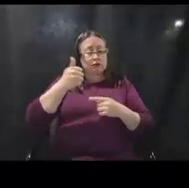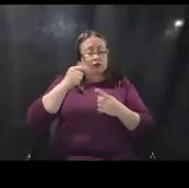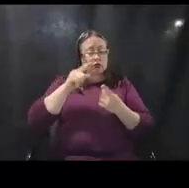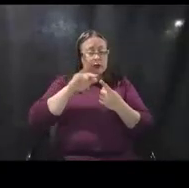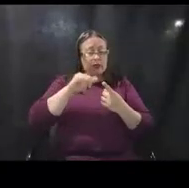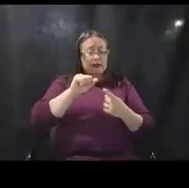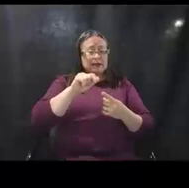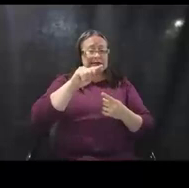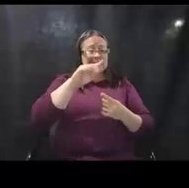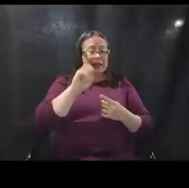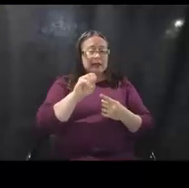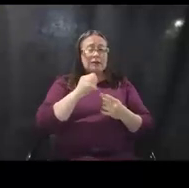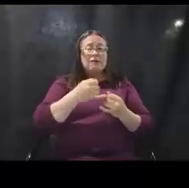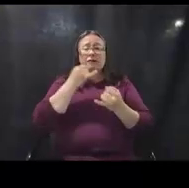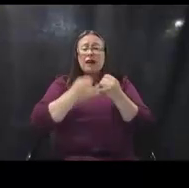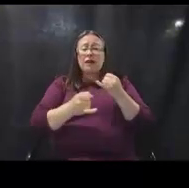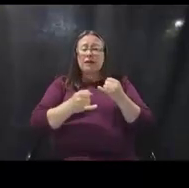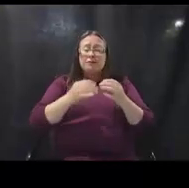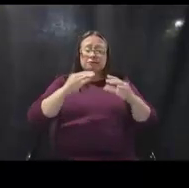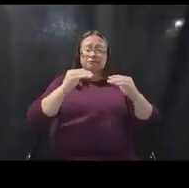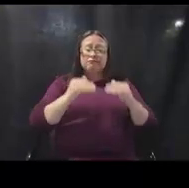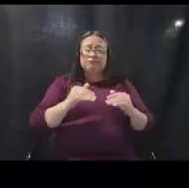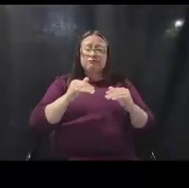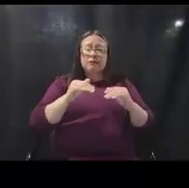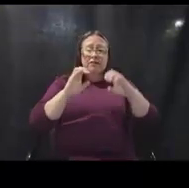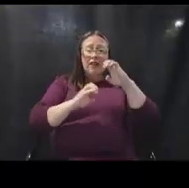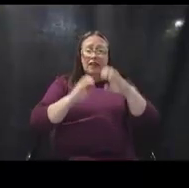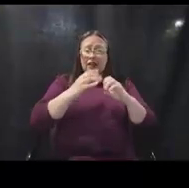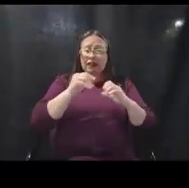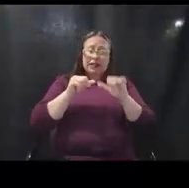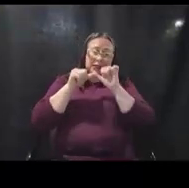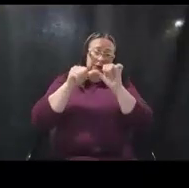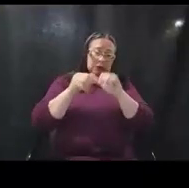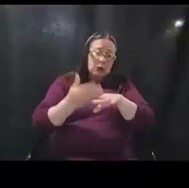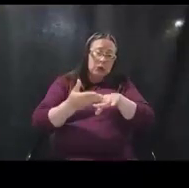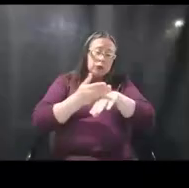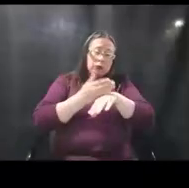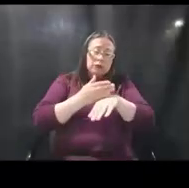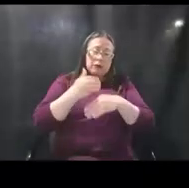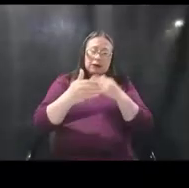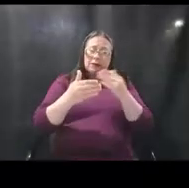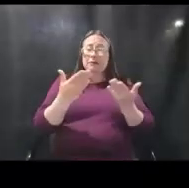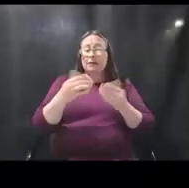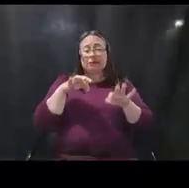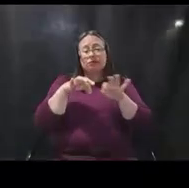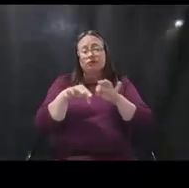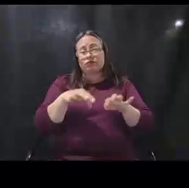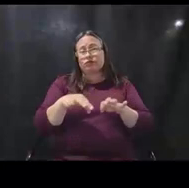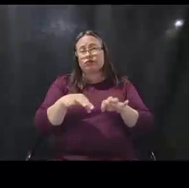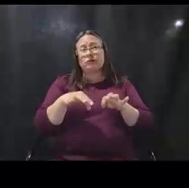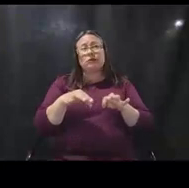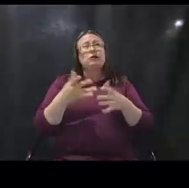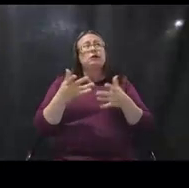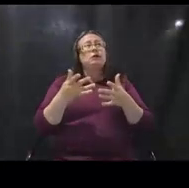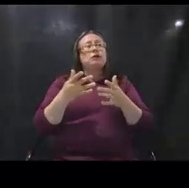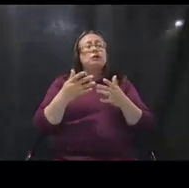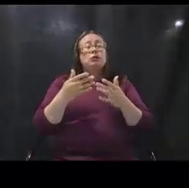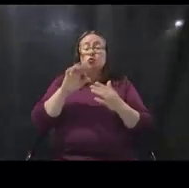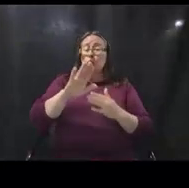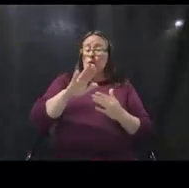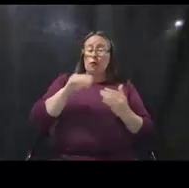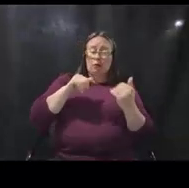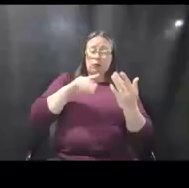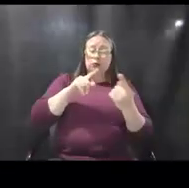site. And finally, your evaluation and continuous improvement approach might include a description of what approach you're taking to